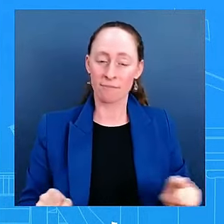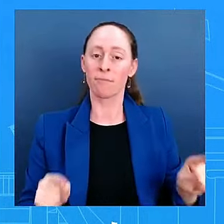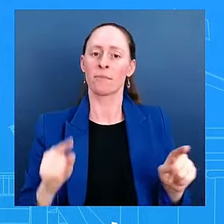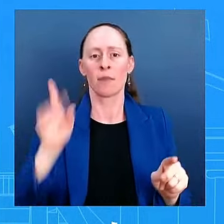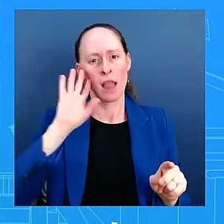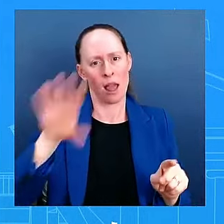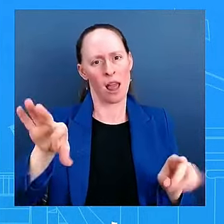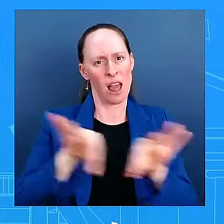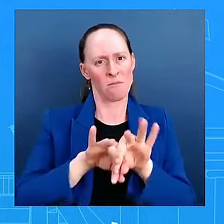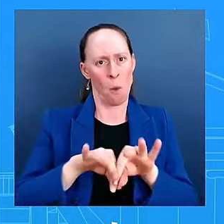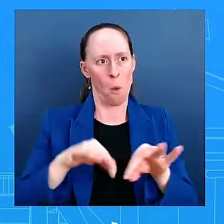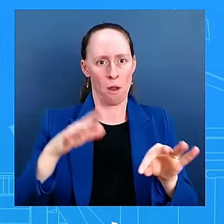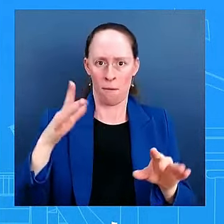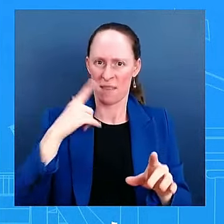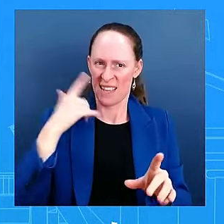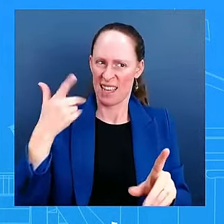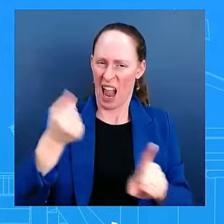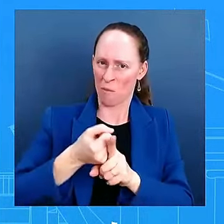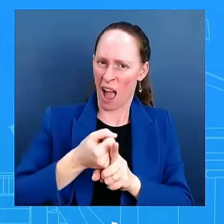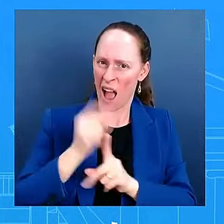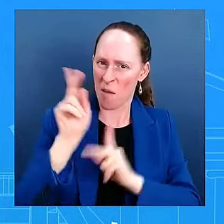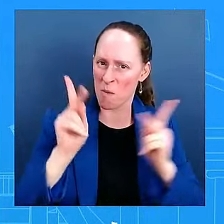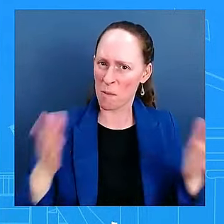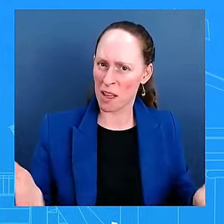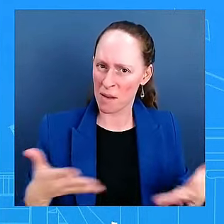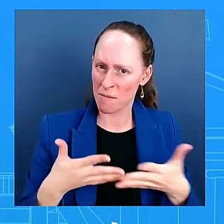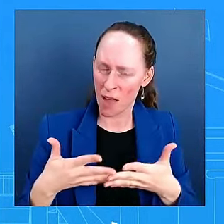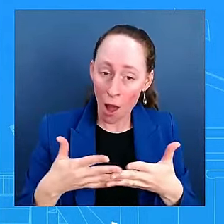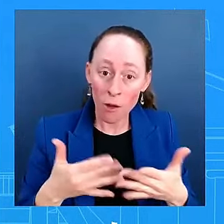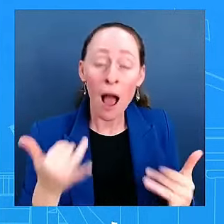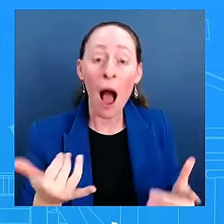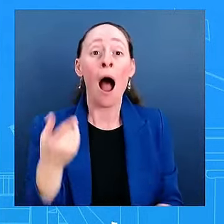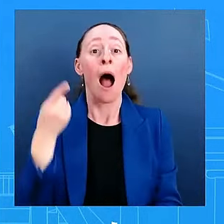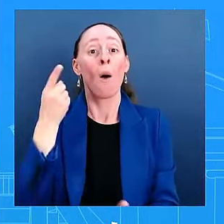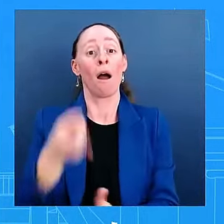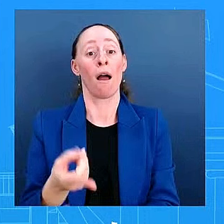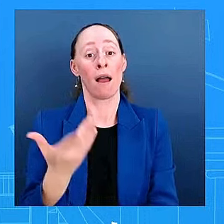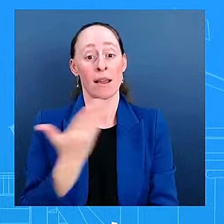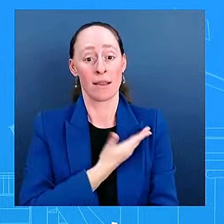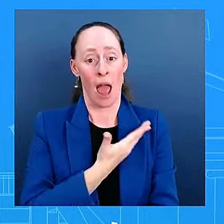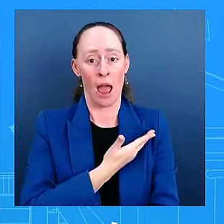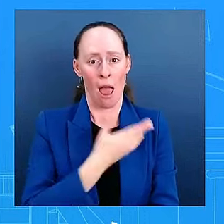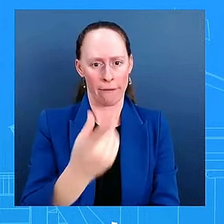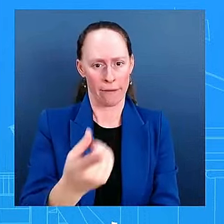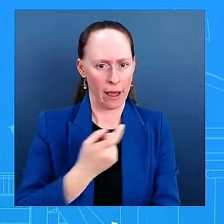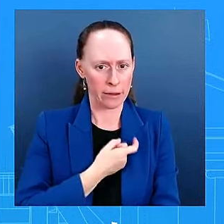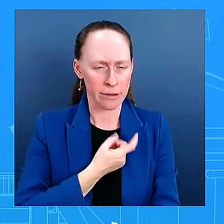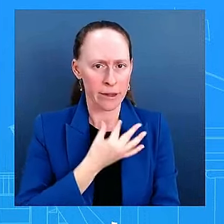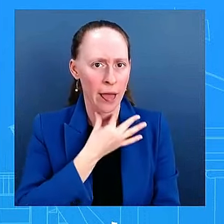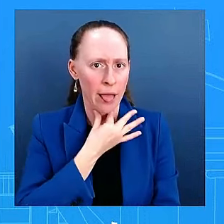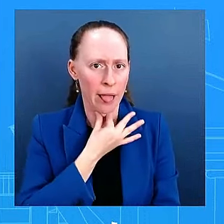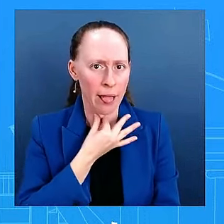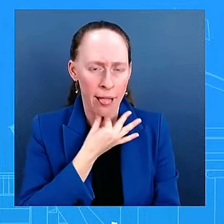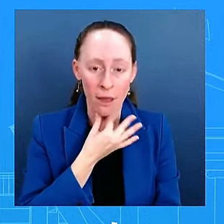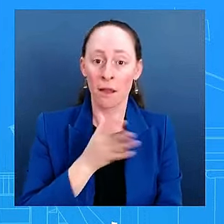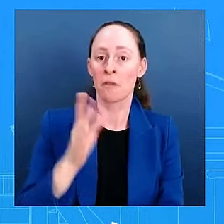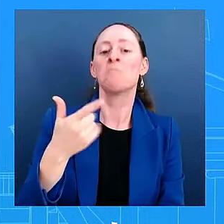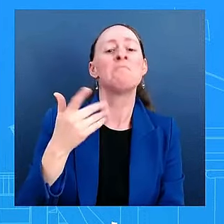already when I was asked a question about Gaza. We're going to have those diplomatic conversations. We want to make sure